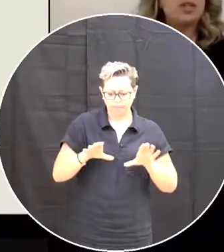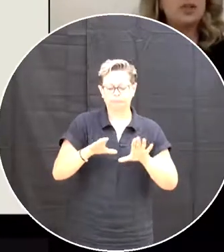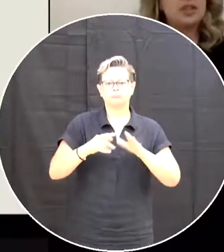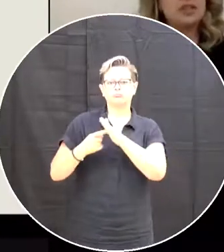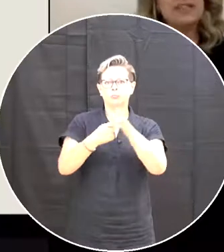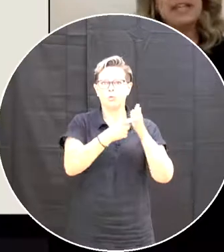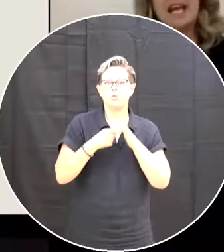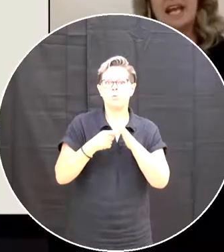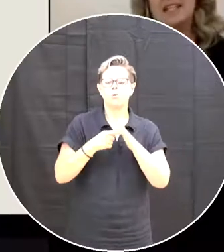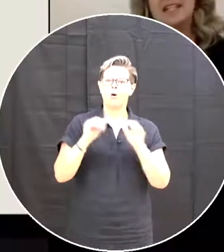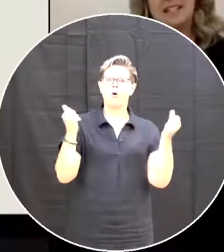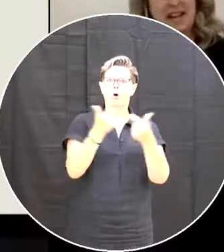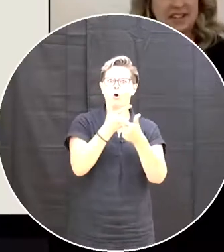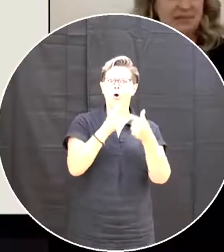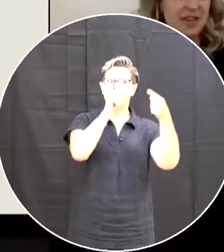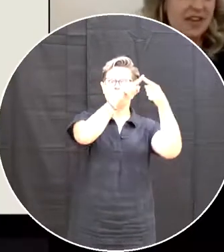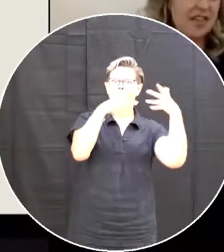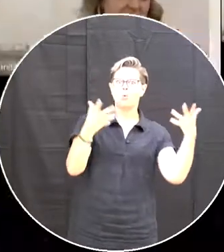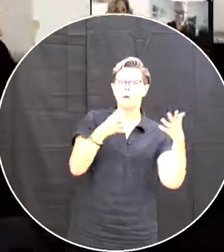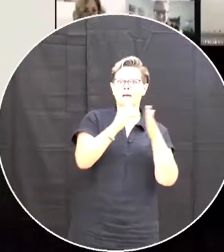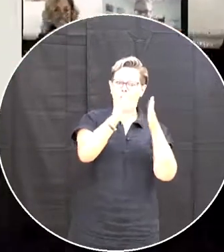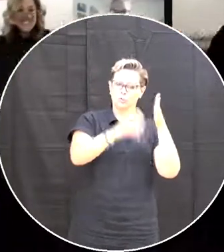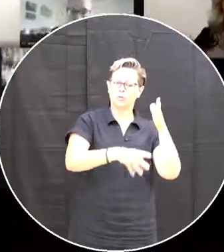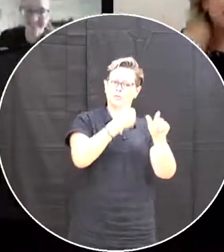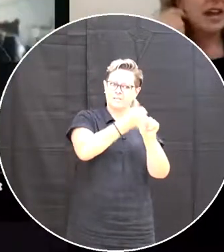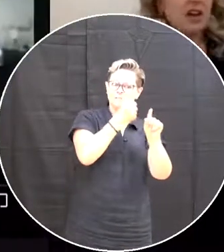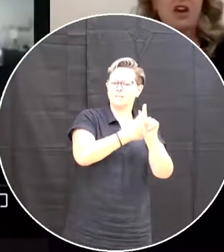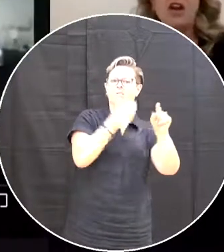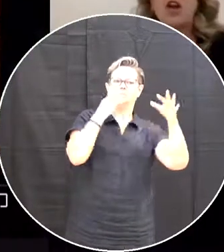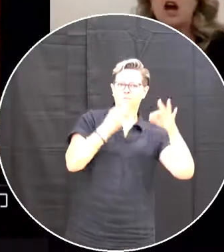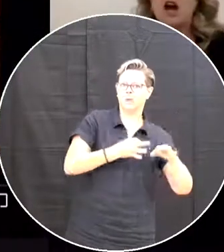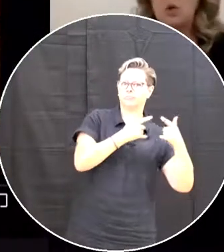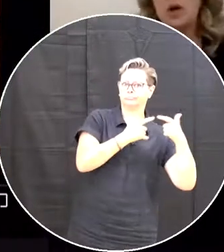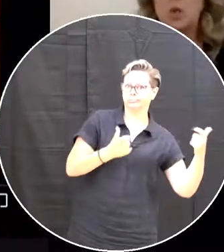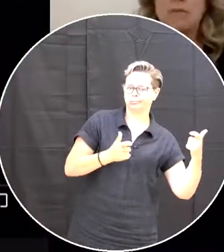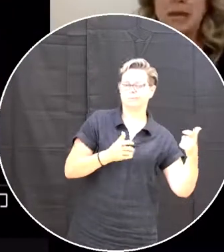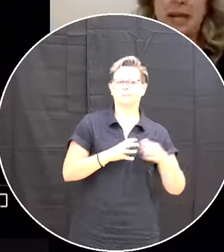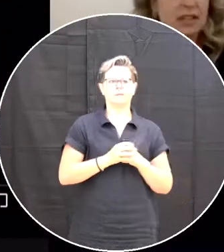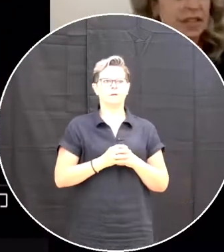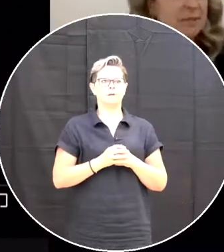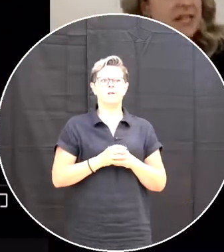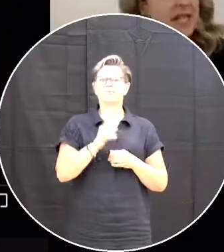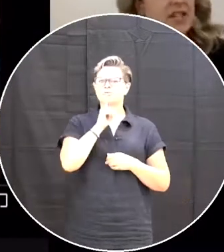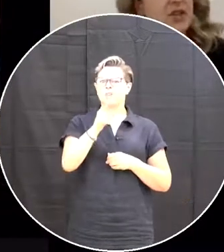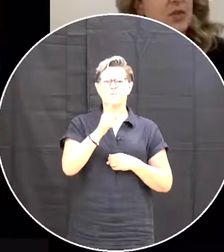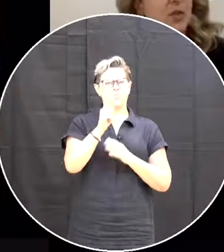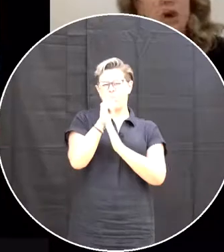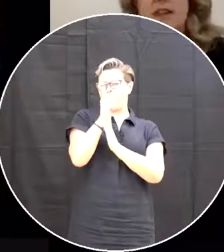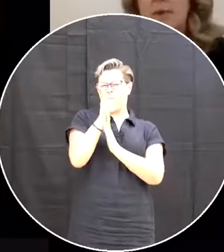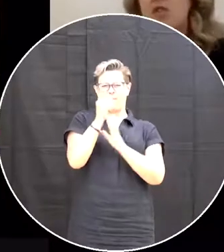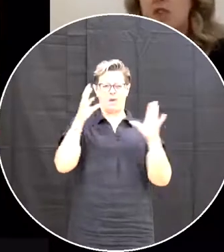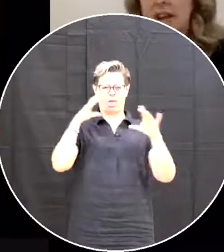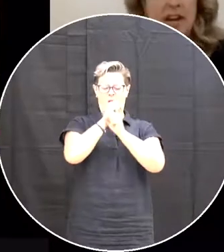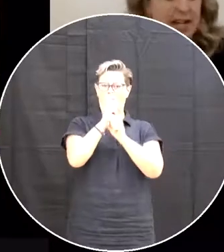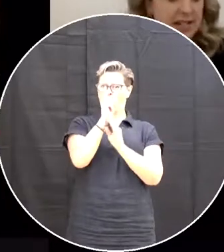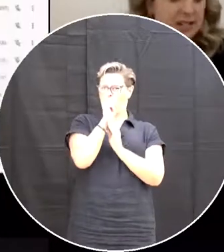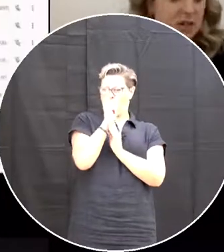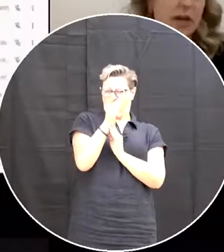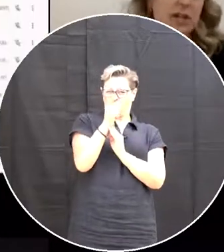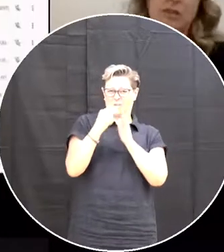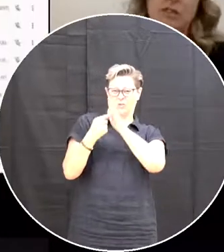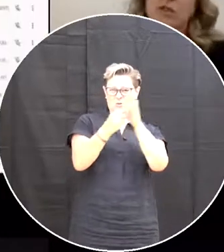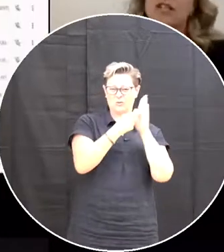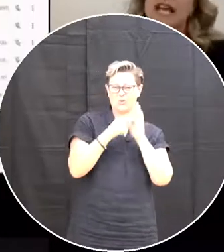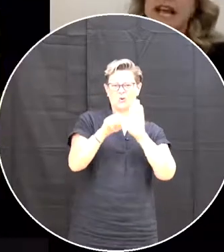were student-driven and decided To have put together A quick one minute glimpse Into the work that my grade 9s